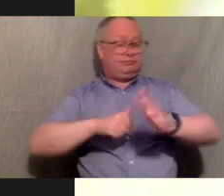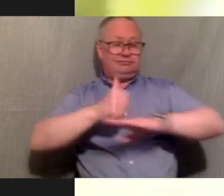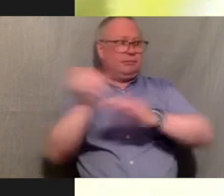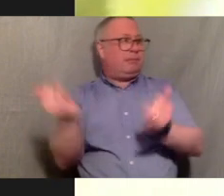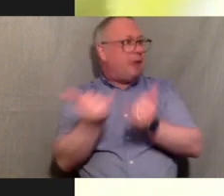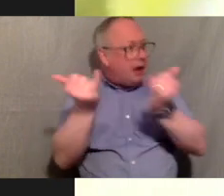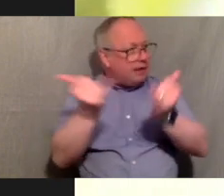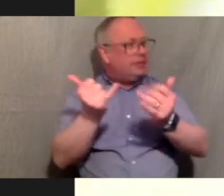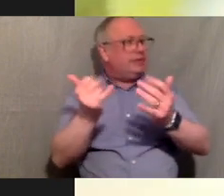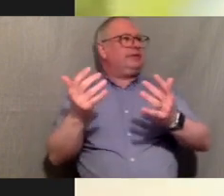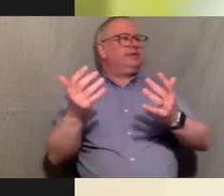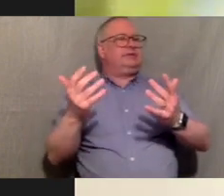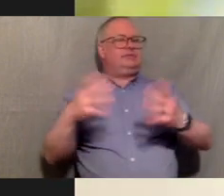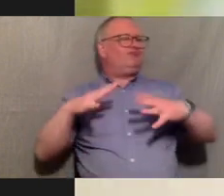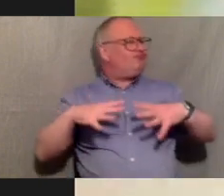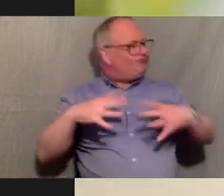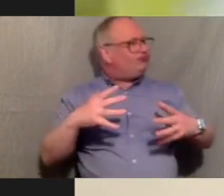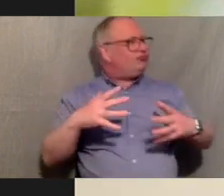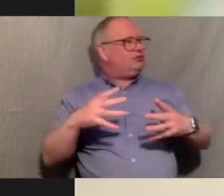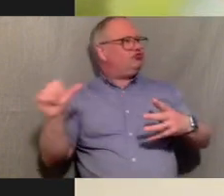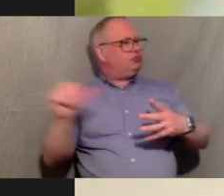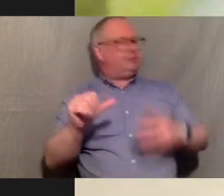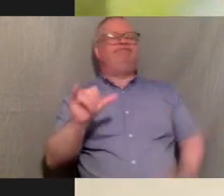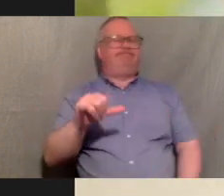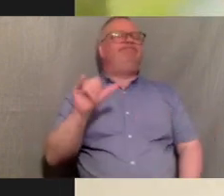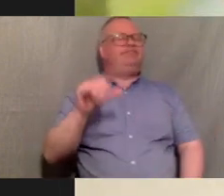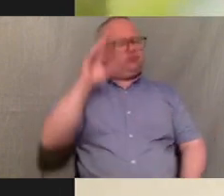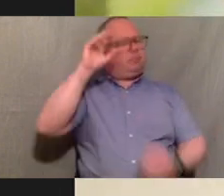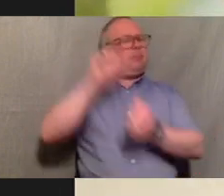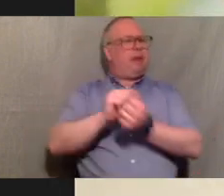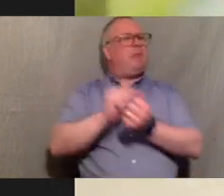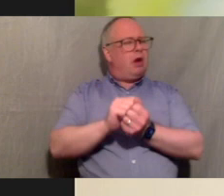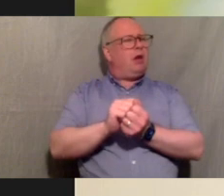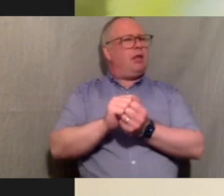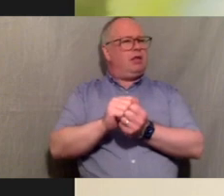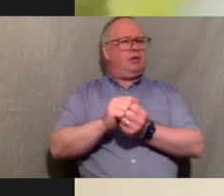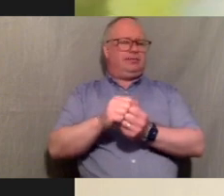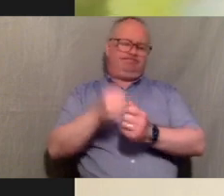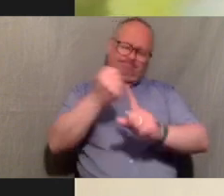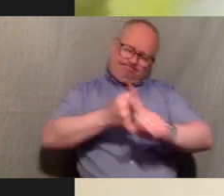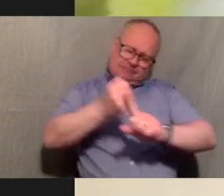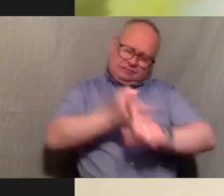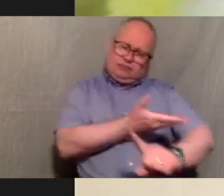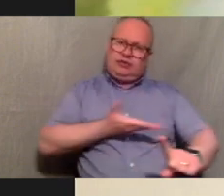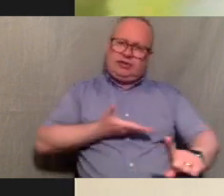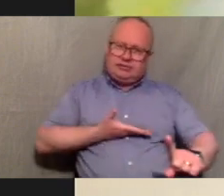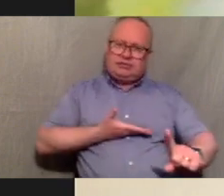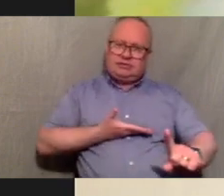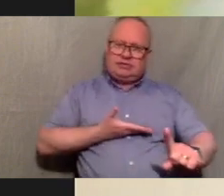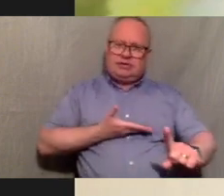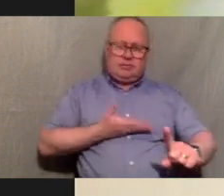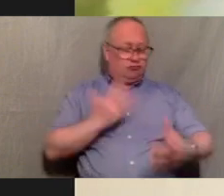this is a time to remember the struggle and the civil rights that went on but also this is the time to look at how far we've come